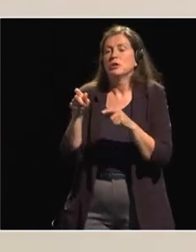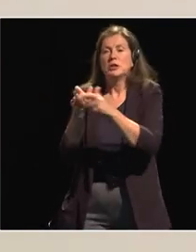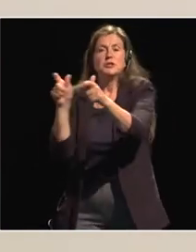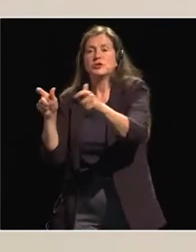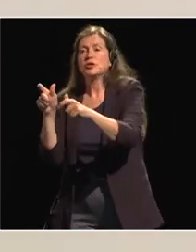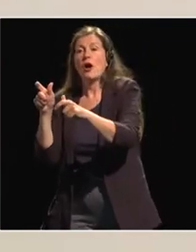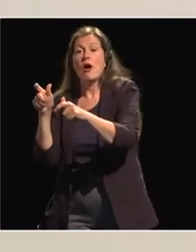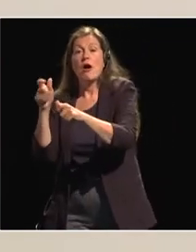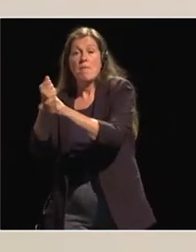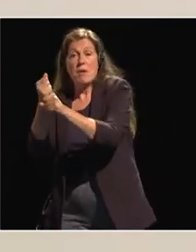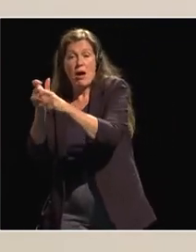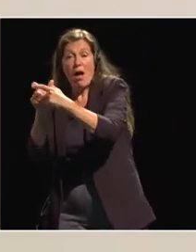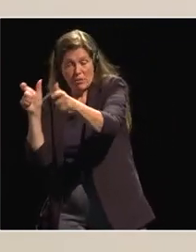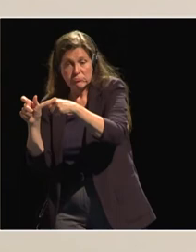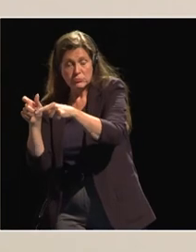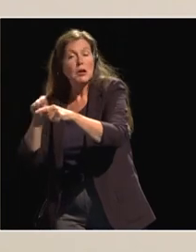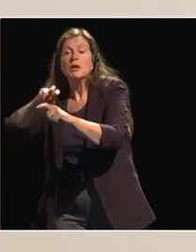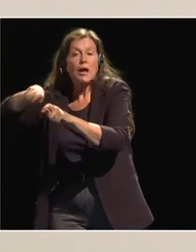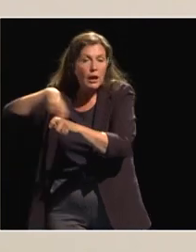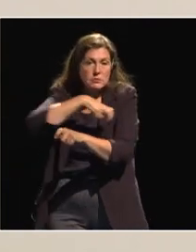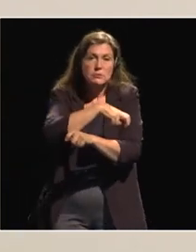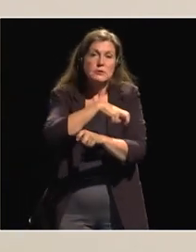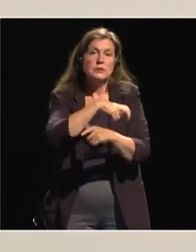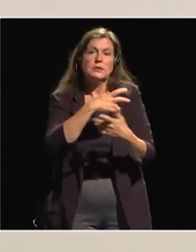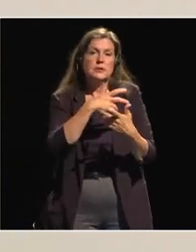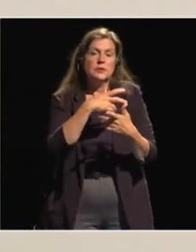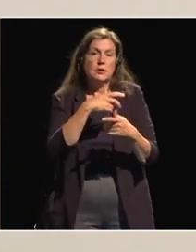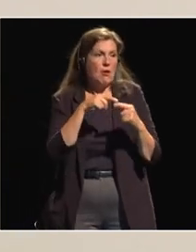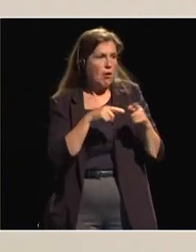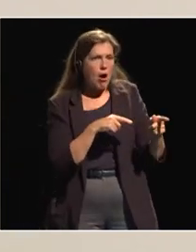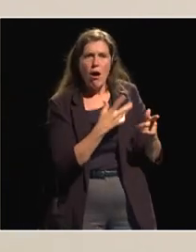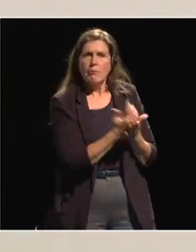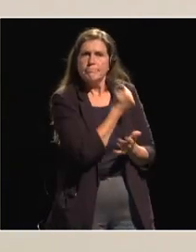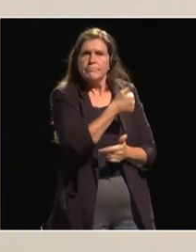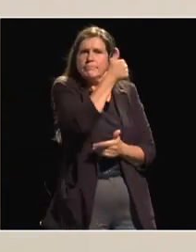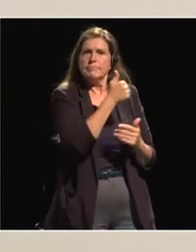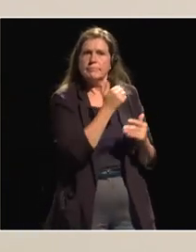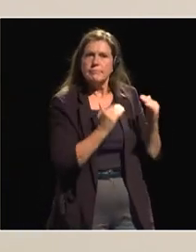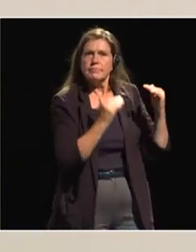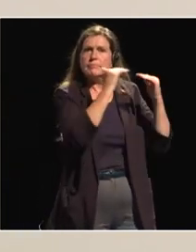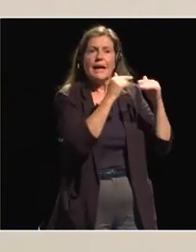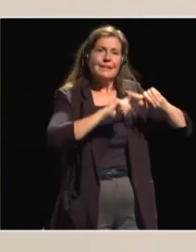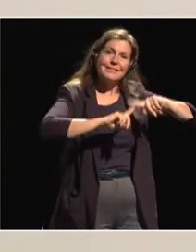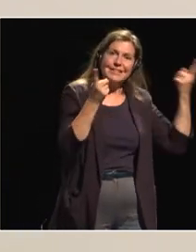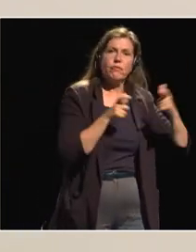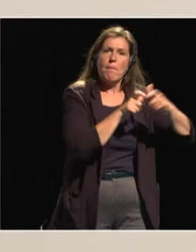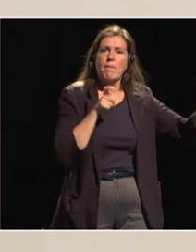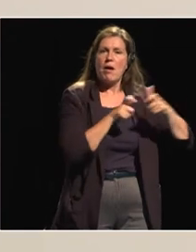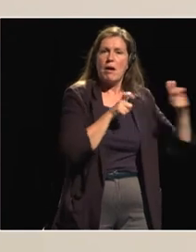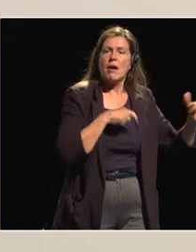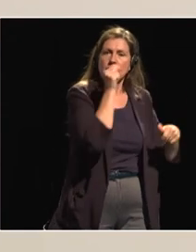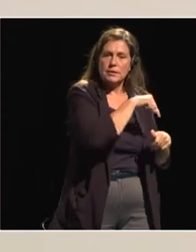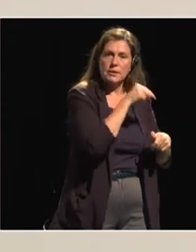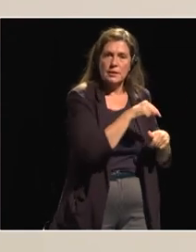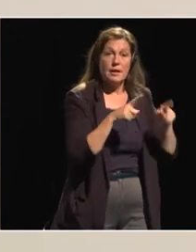later on they move around to find the higher salary jobs in some other parks and this is a